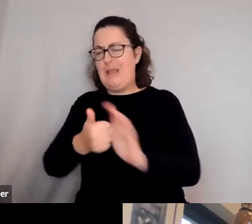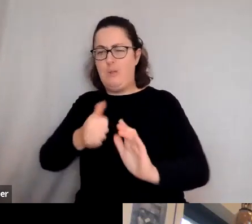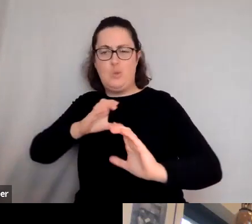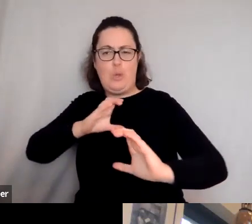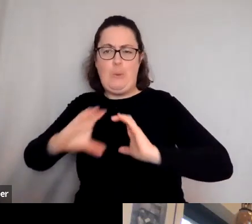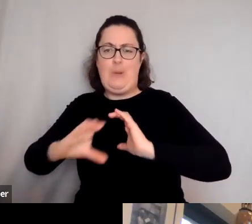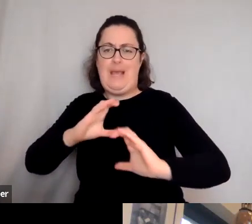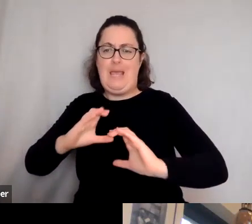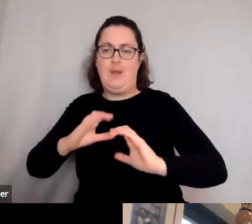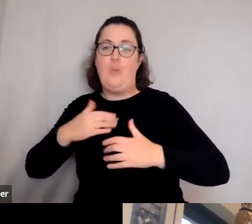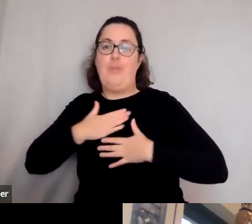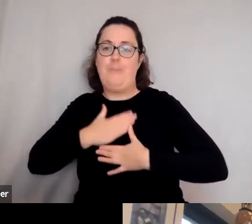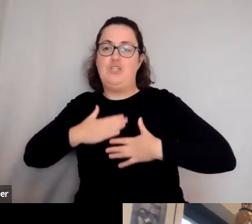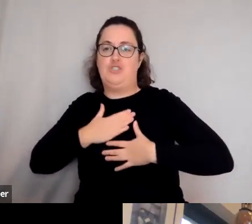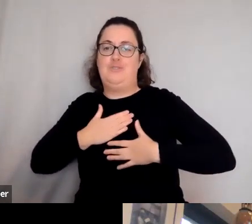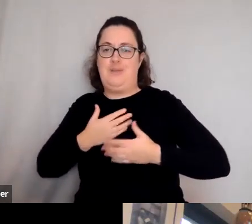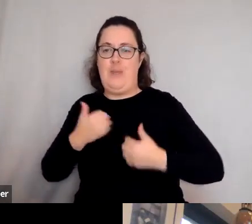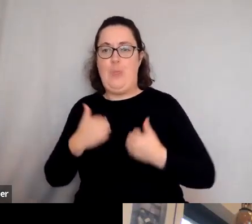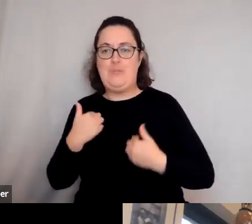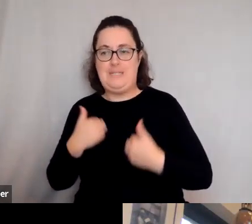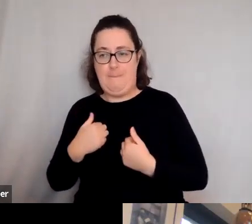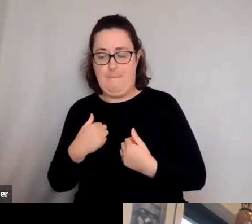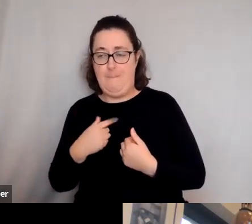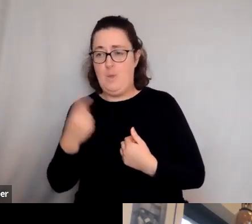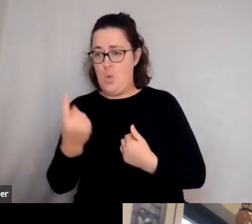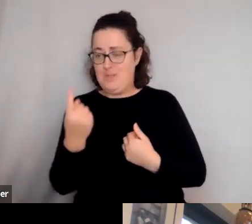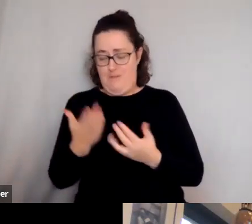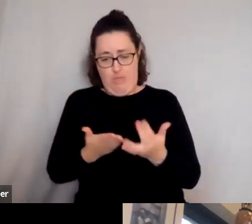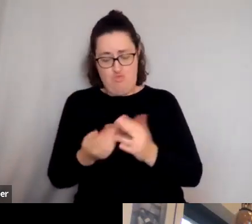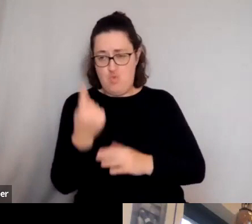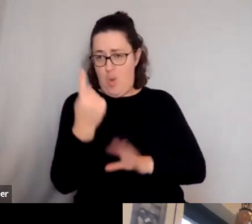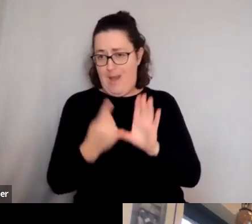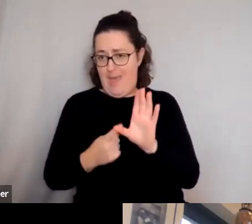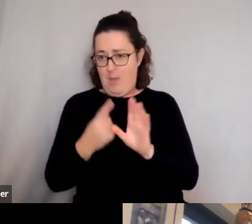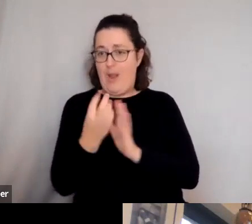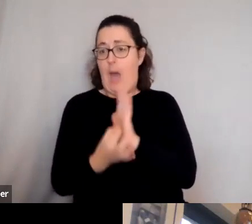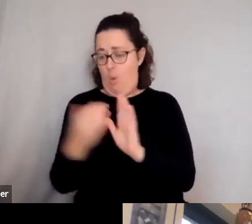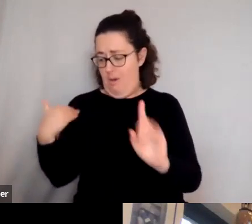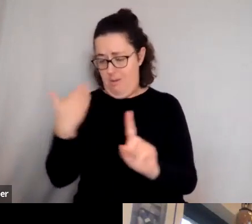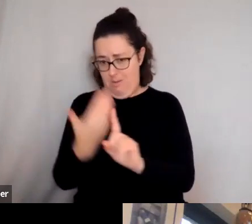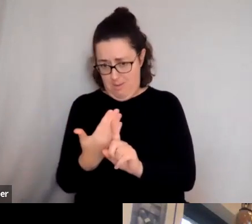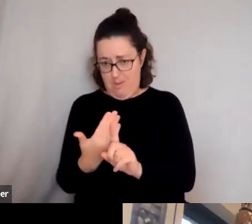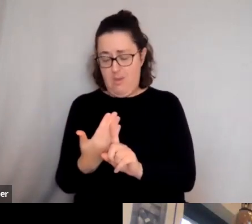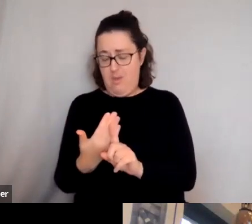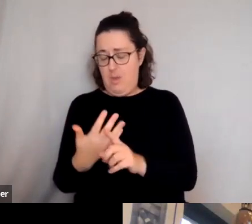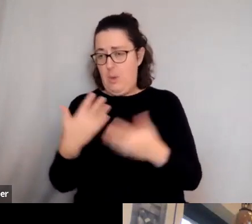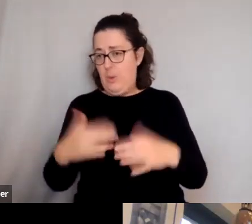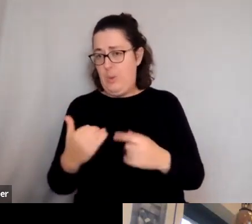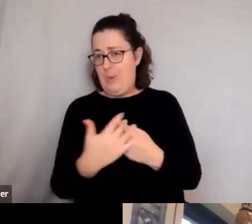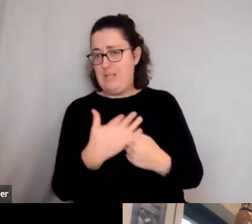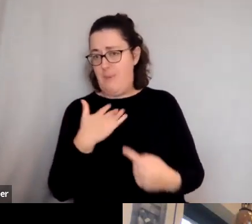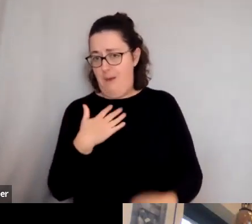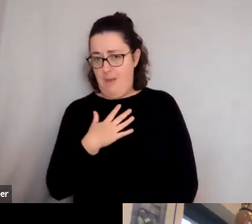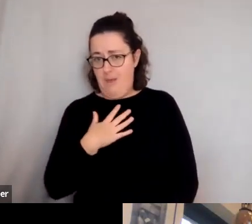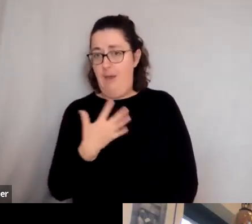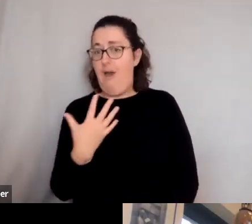communicate with enthusiasm. You've kind of taken us through that over the last hour, and I'm really inspired. I have my own